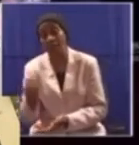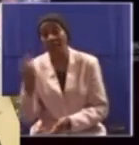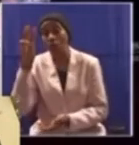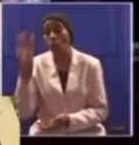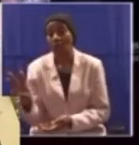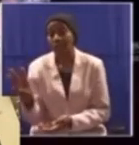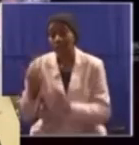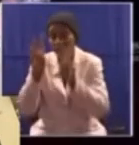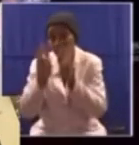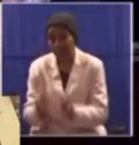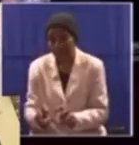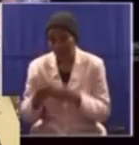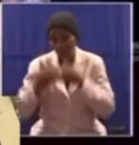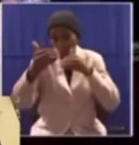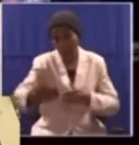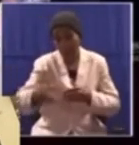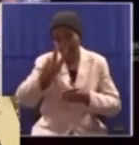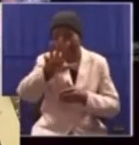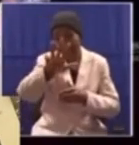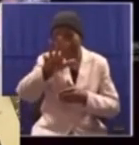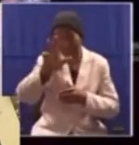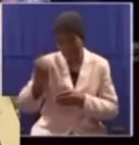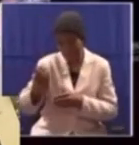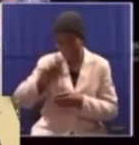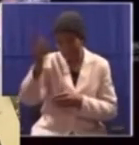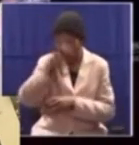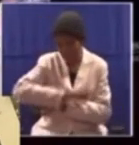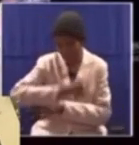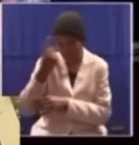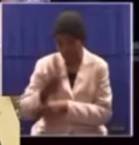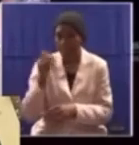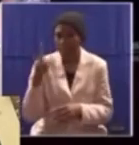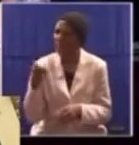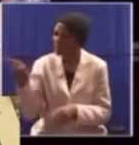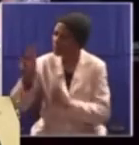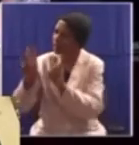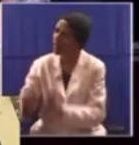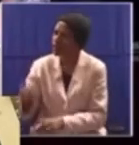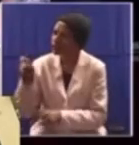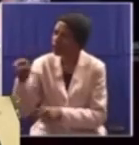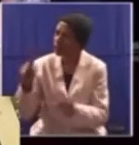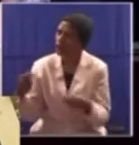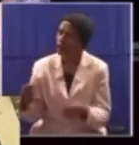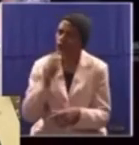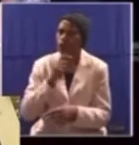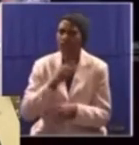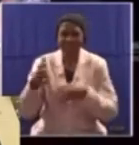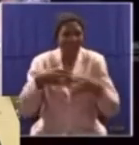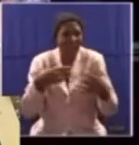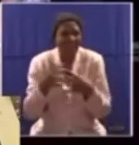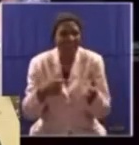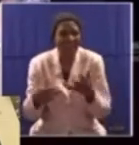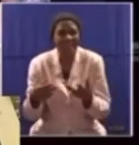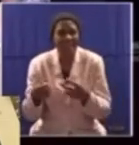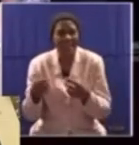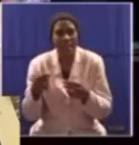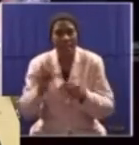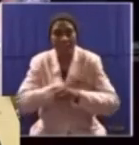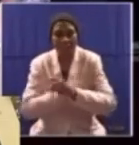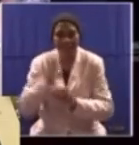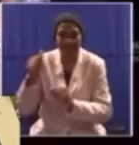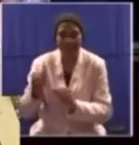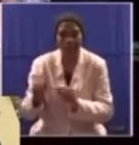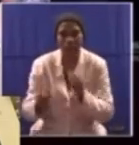within the next 90 days, even when SCOM is prohibited from using any of the fiscal stimulus to finance